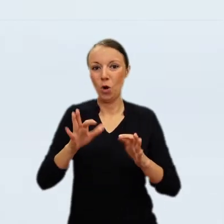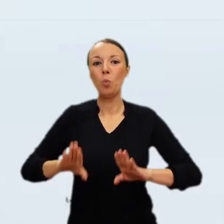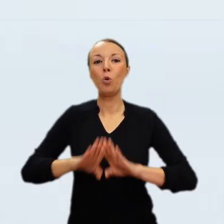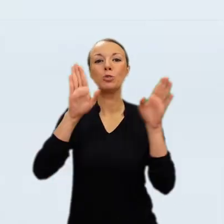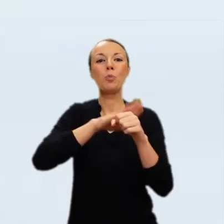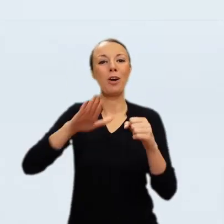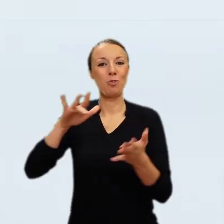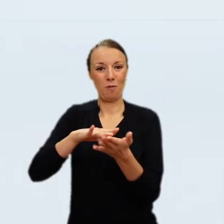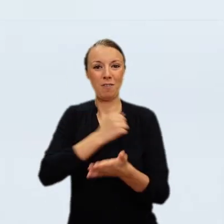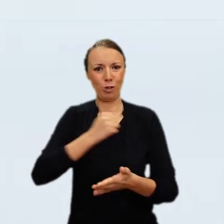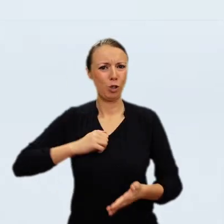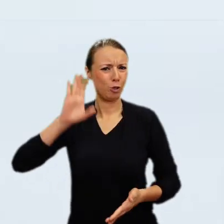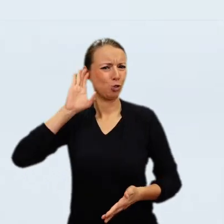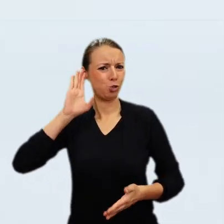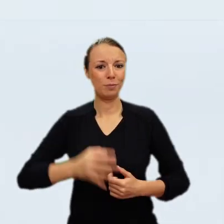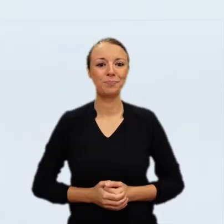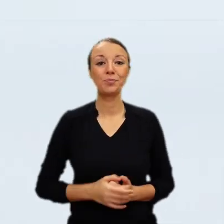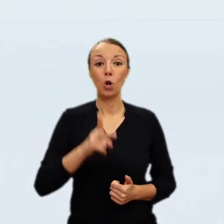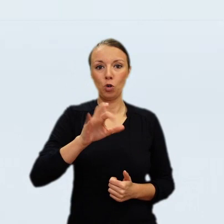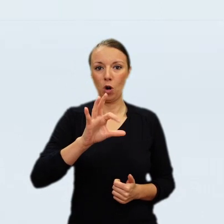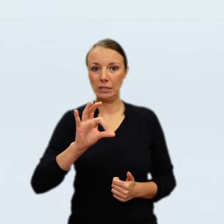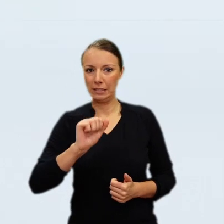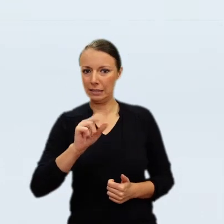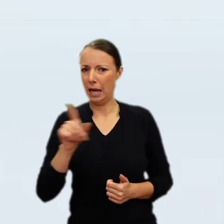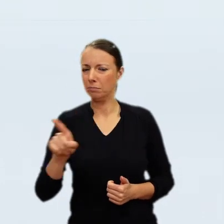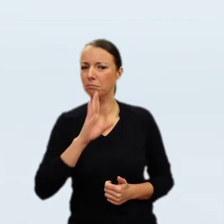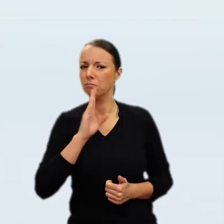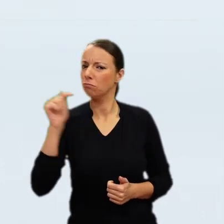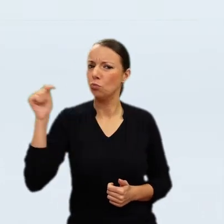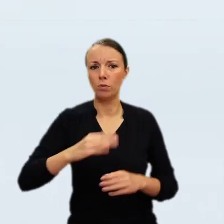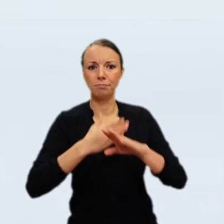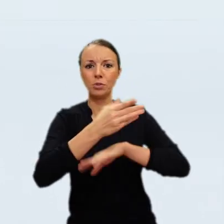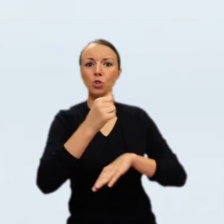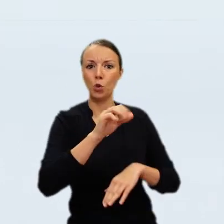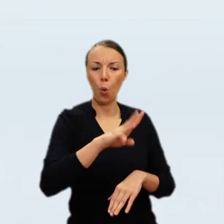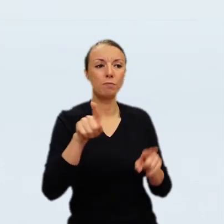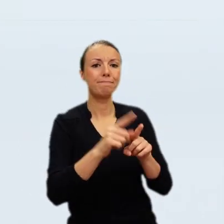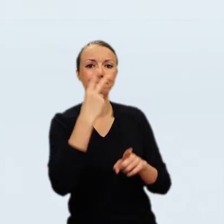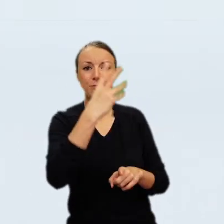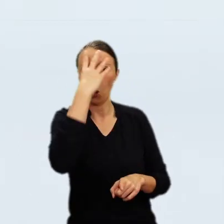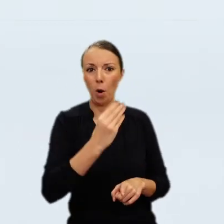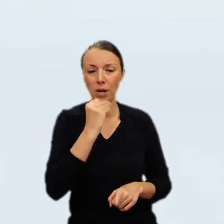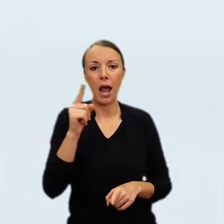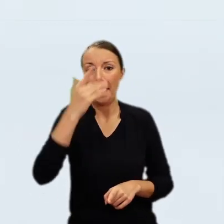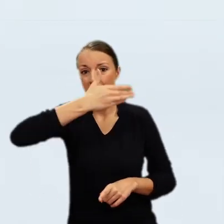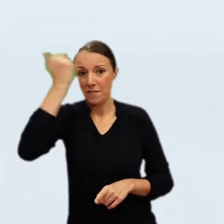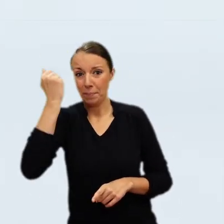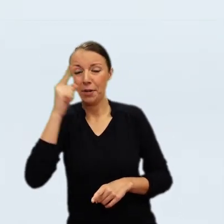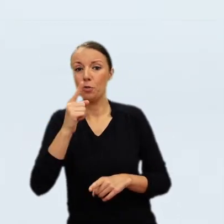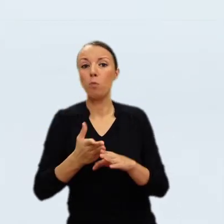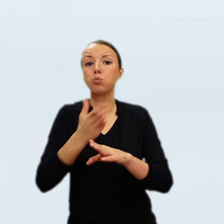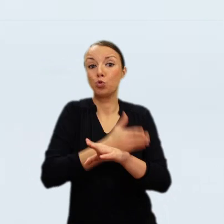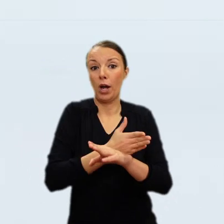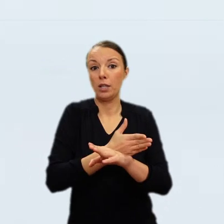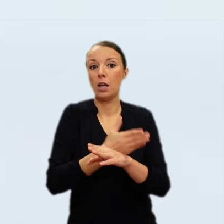of April, Fry traveled to Poland. The previous day, he had written to his mother, just now, I have to go to Poland to